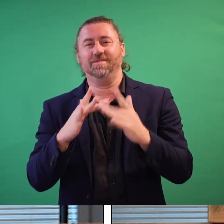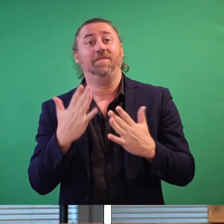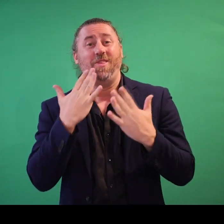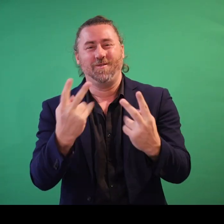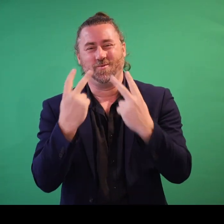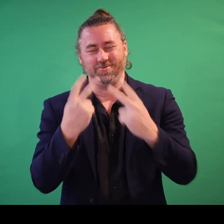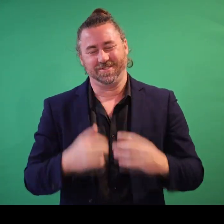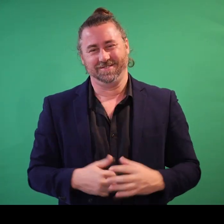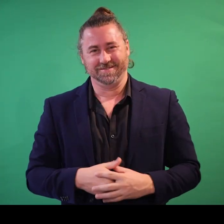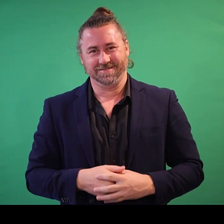for listening. Thank you for